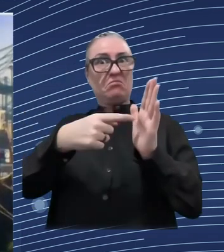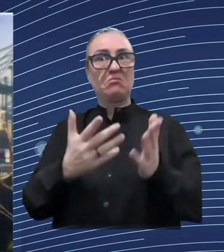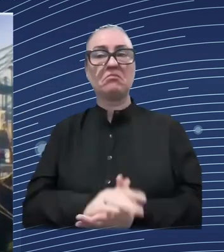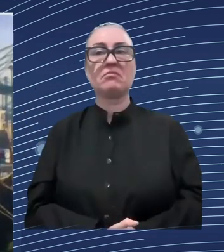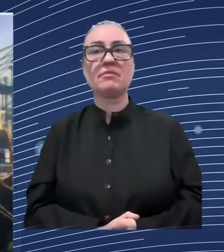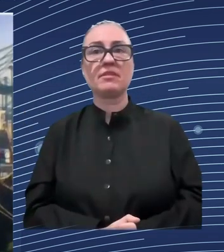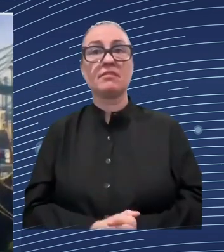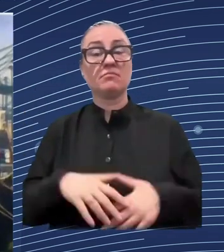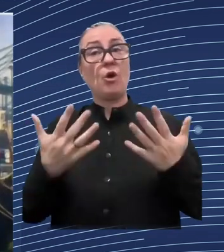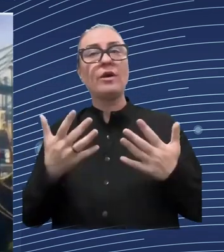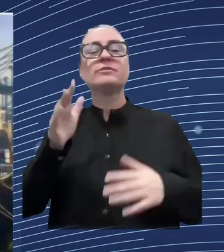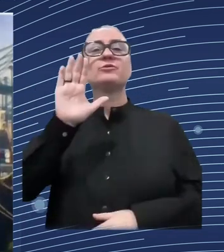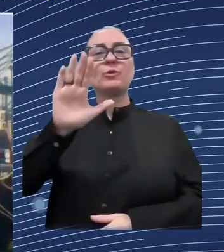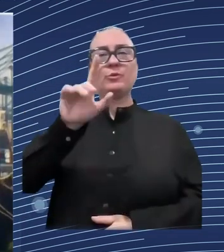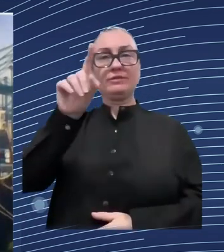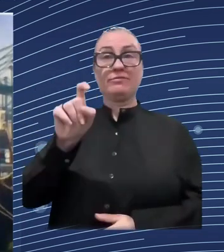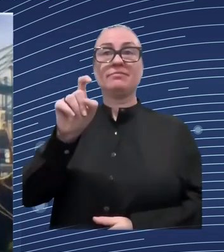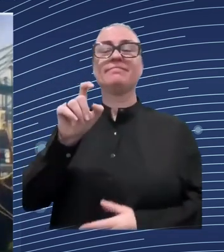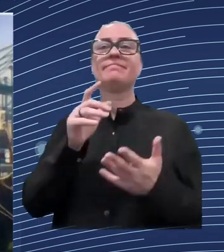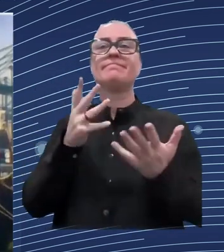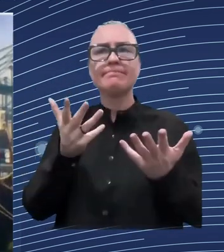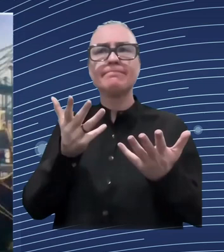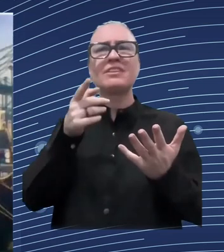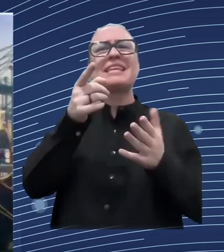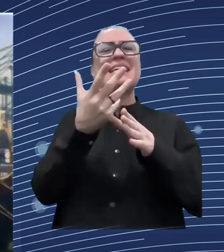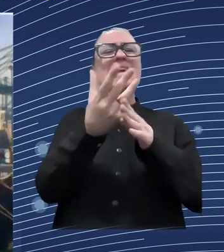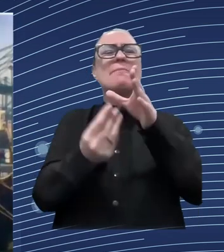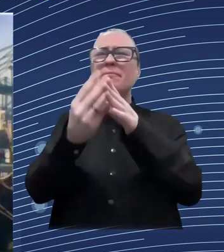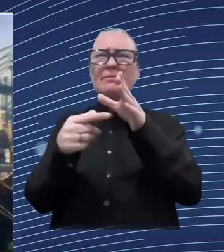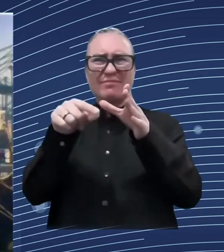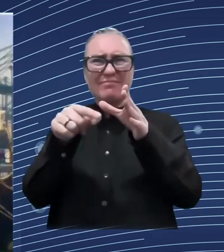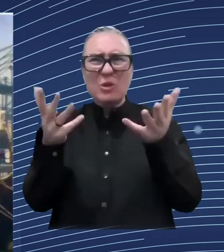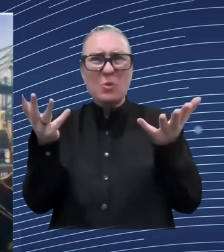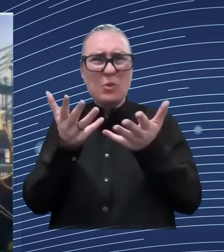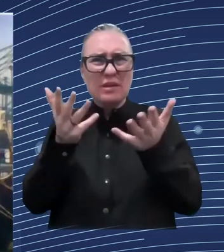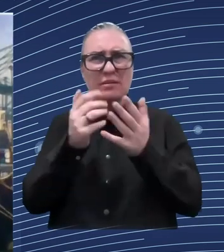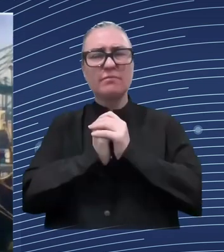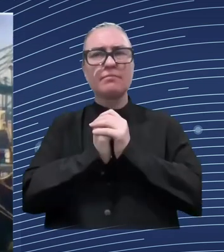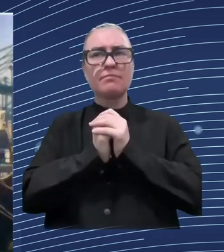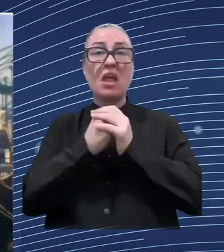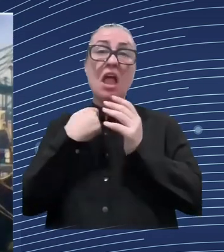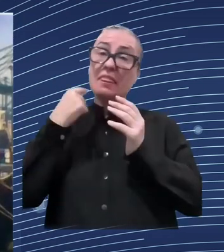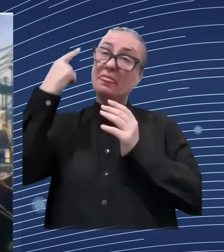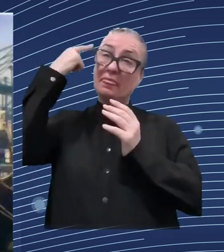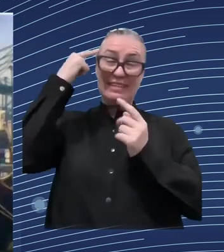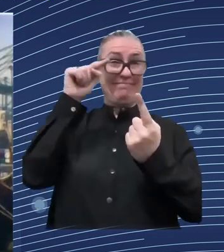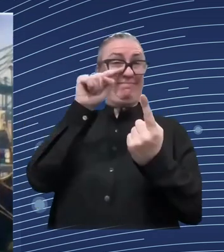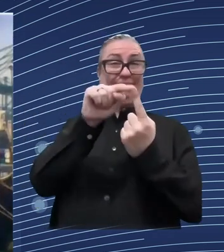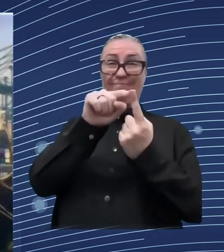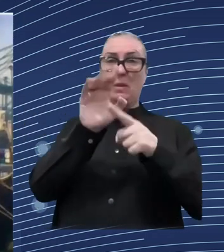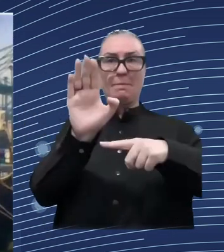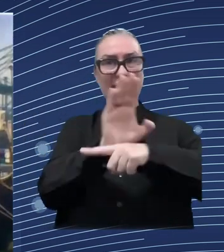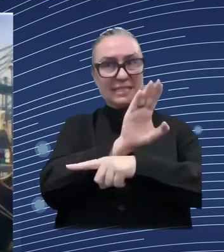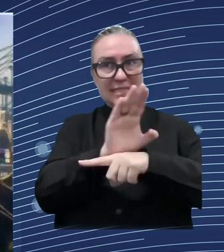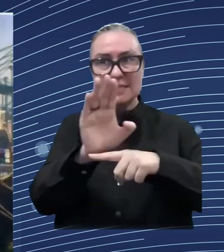so in the public sector you have for instance for procurement great already pro zorro i think it's called platform or several